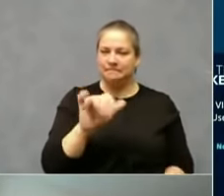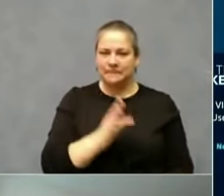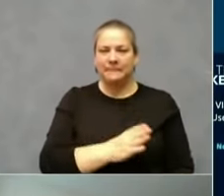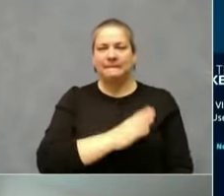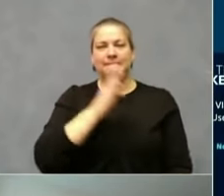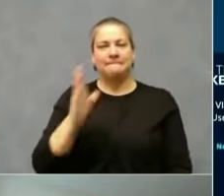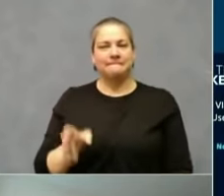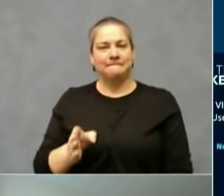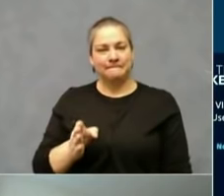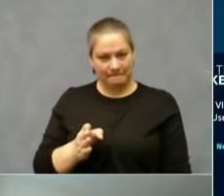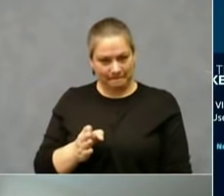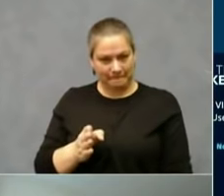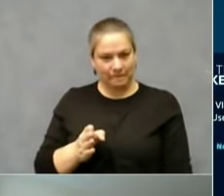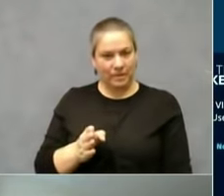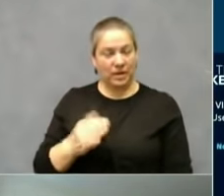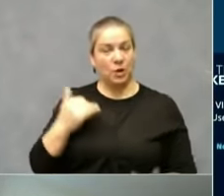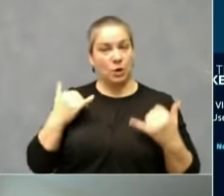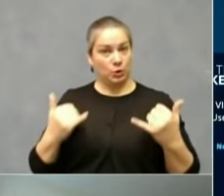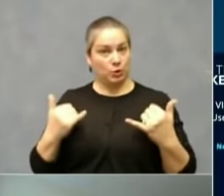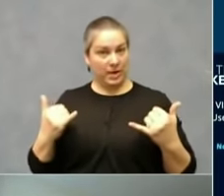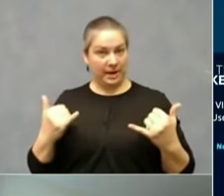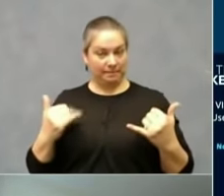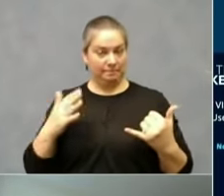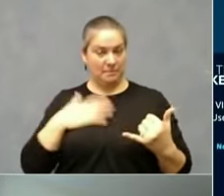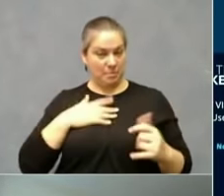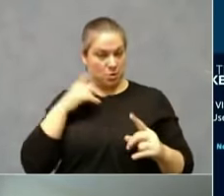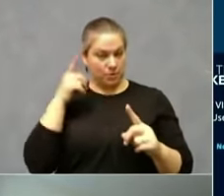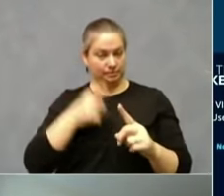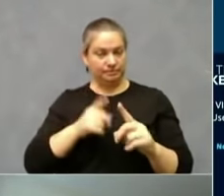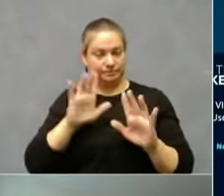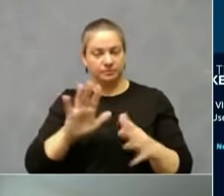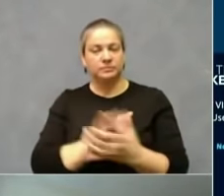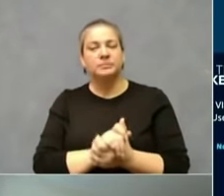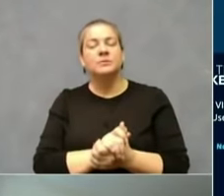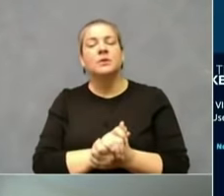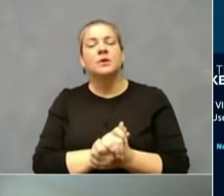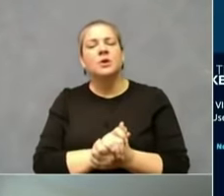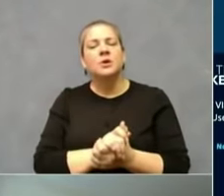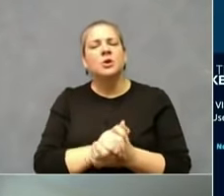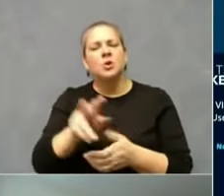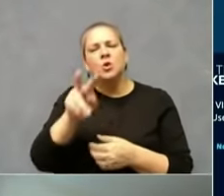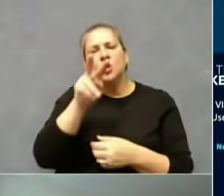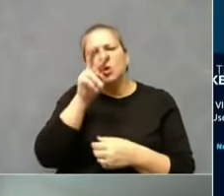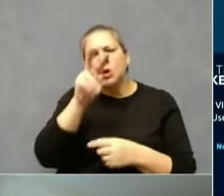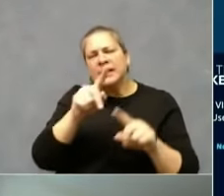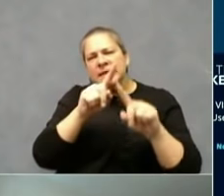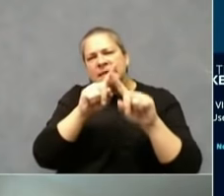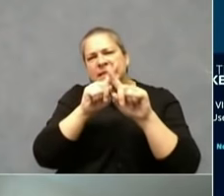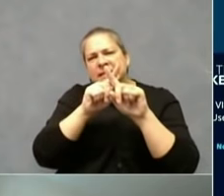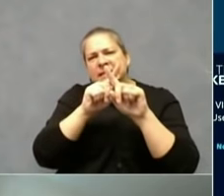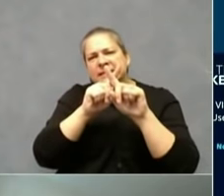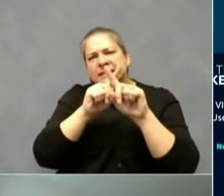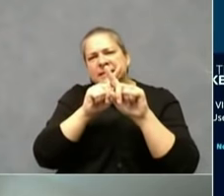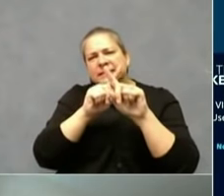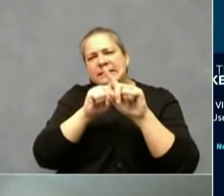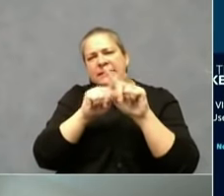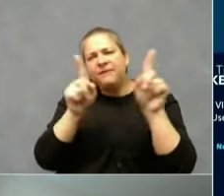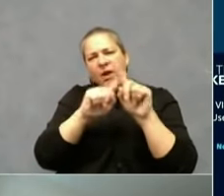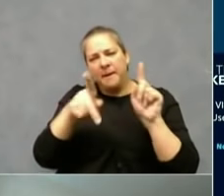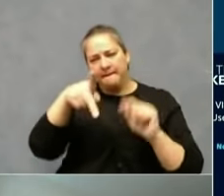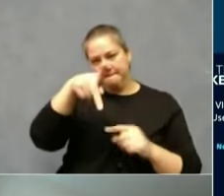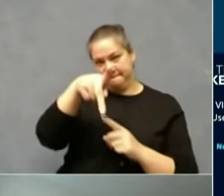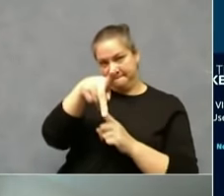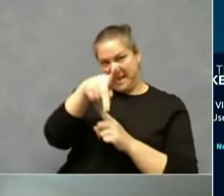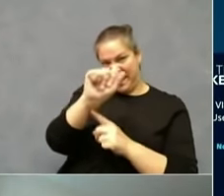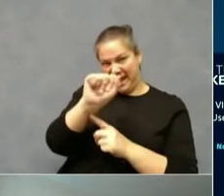here for today. So this is where they looked at different types of public areas. That's what PA stands for. And